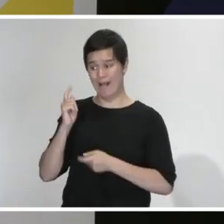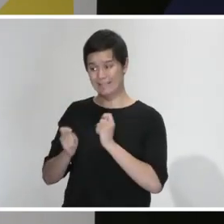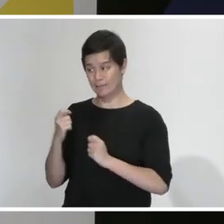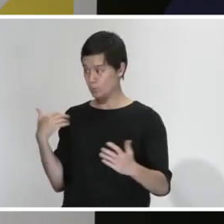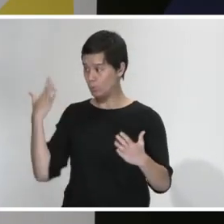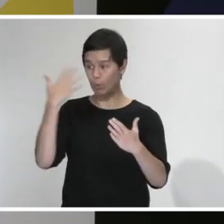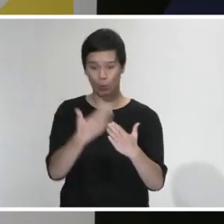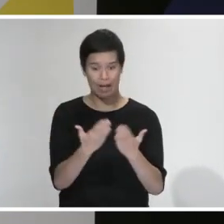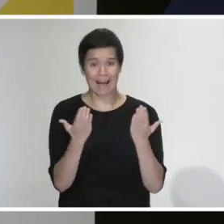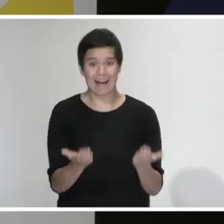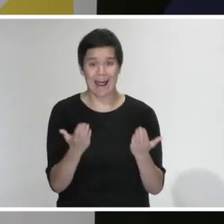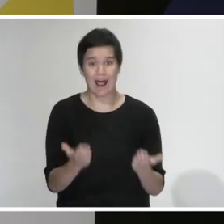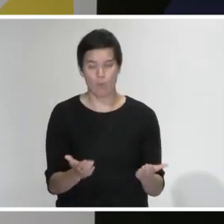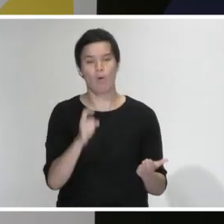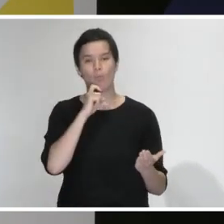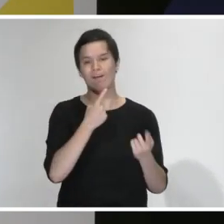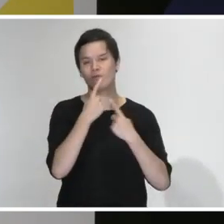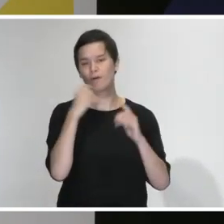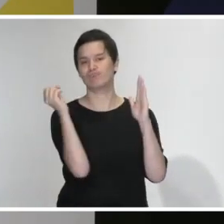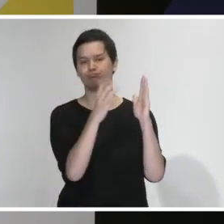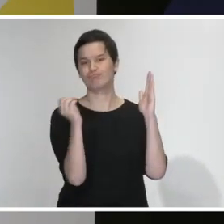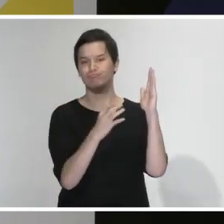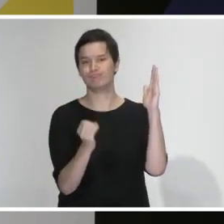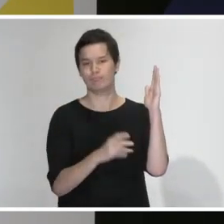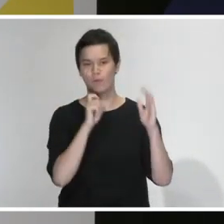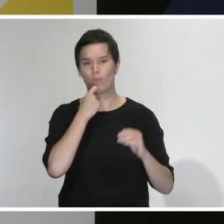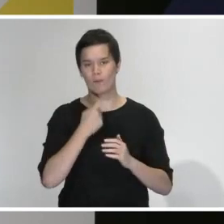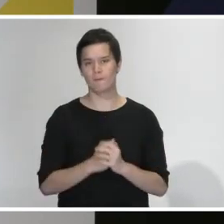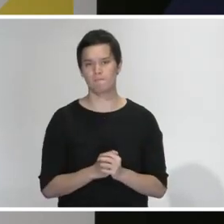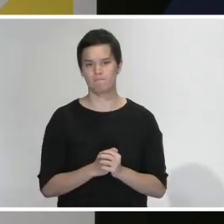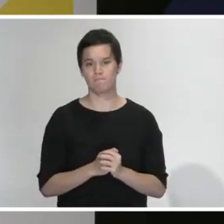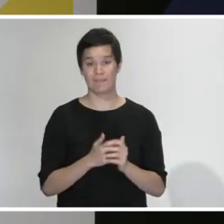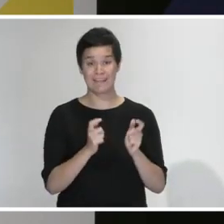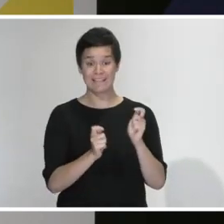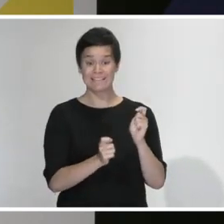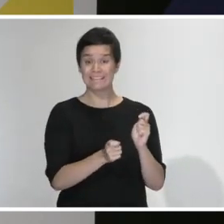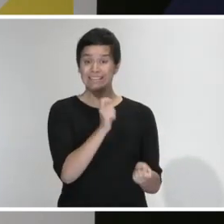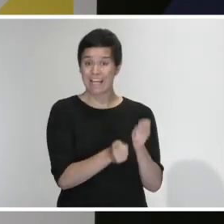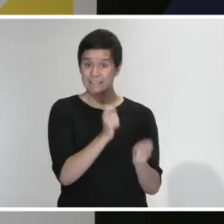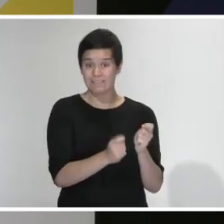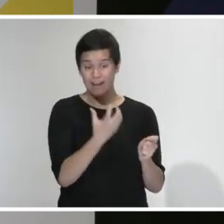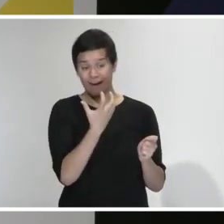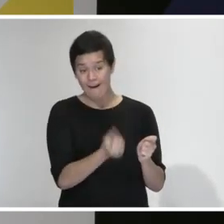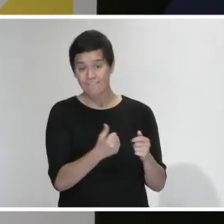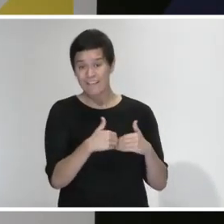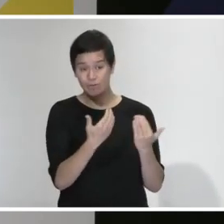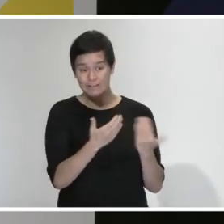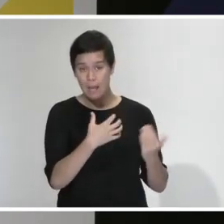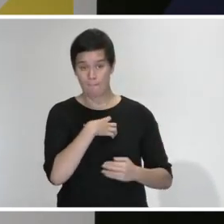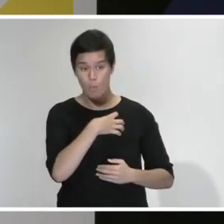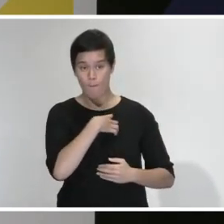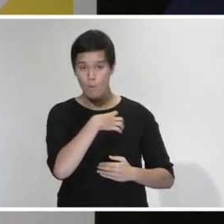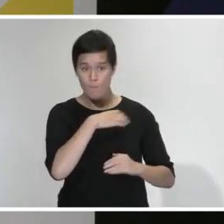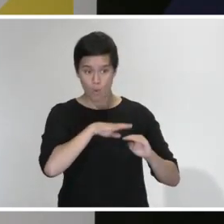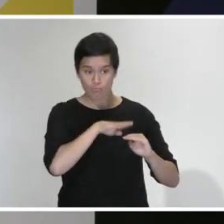they wish to the number of tests undertaken each day. Our test capacity despite that increase in test numbers gradually continues